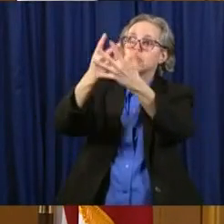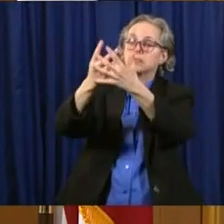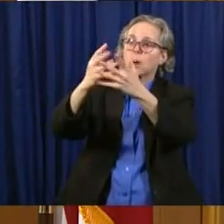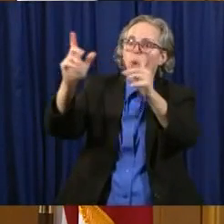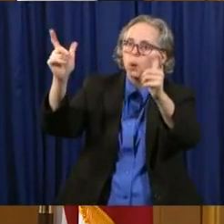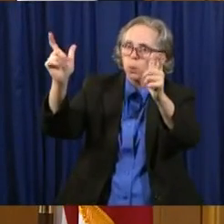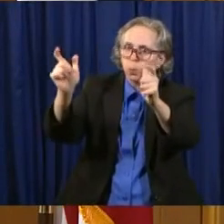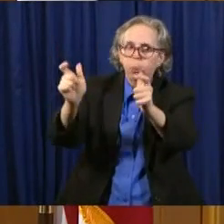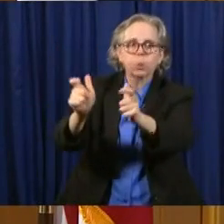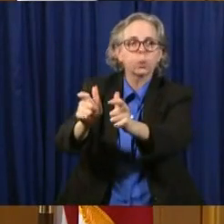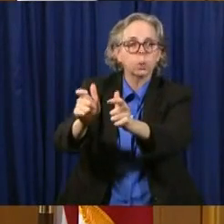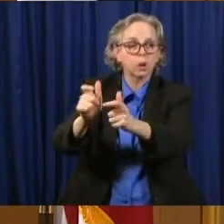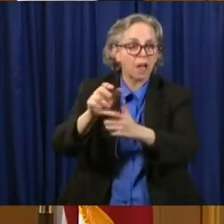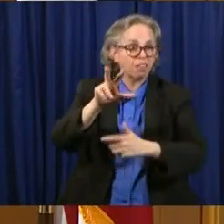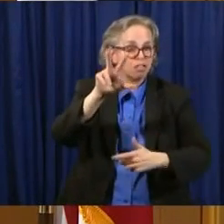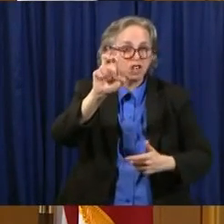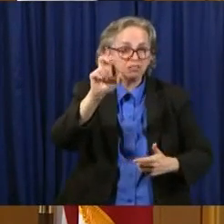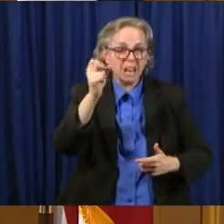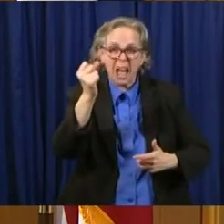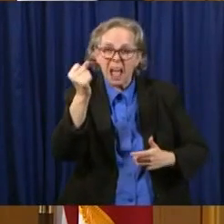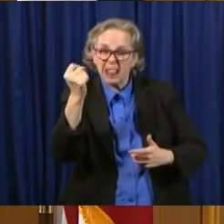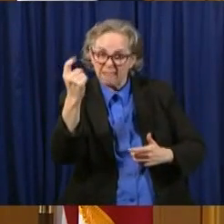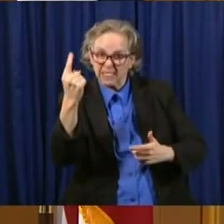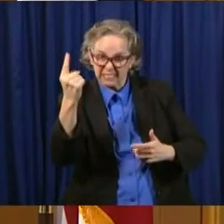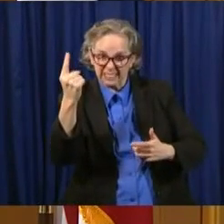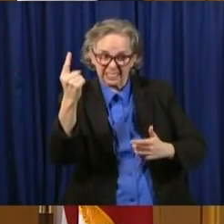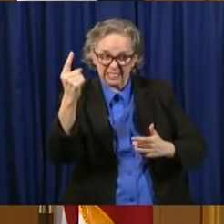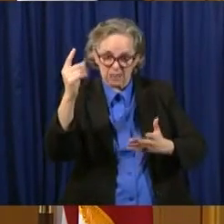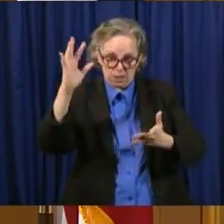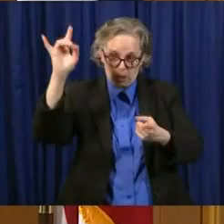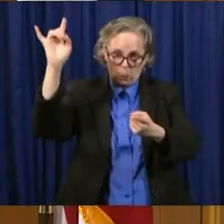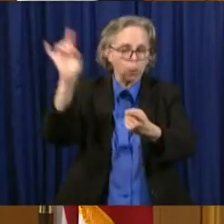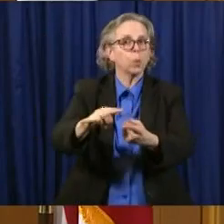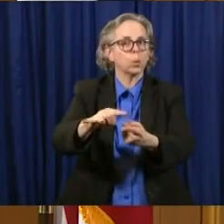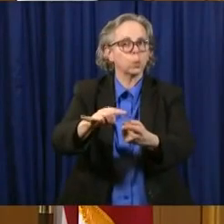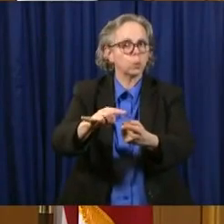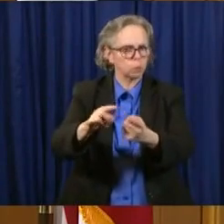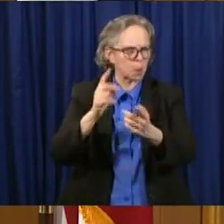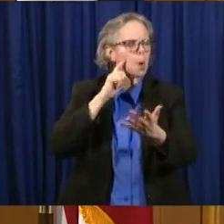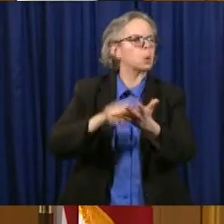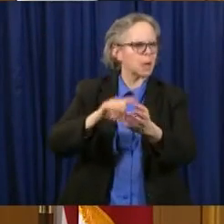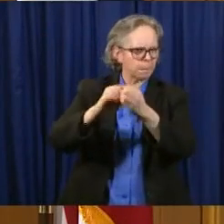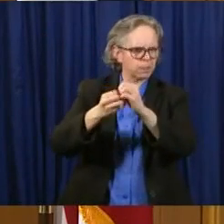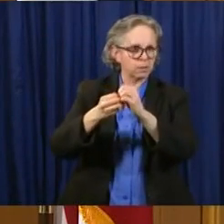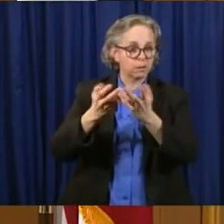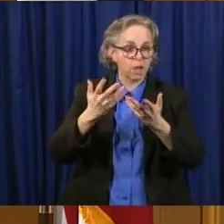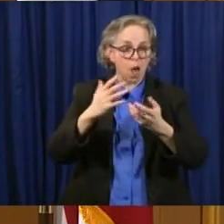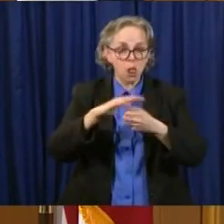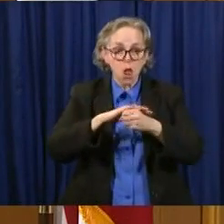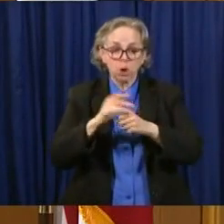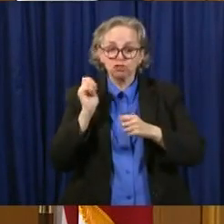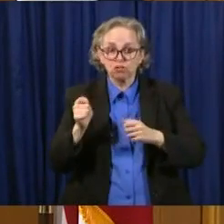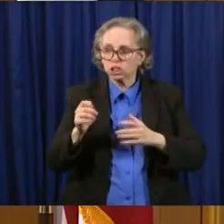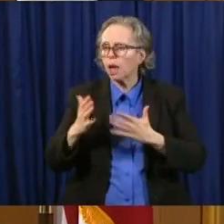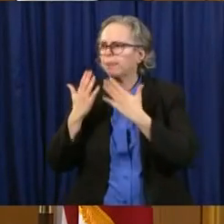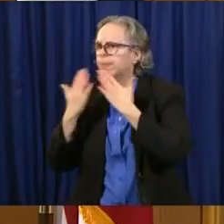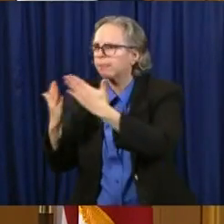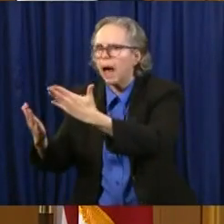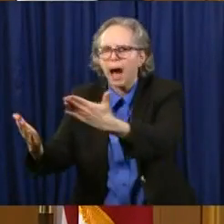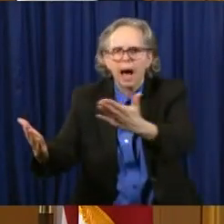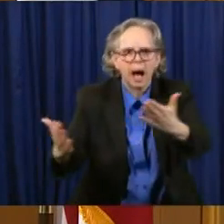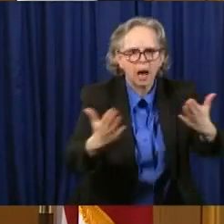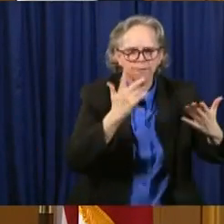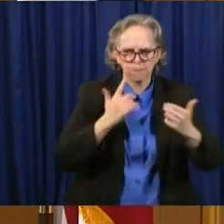311 inmates. Uh, we want to thank the local judges, uh, for the actions that, that they are taking.